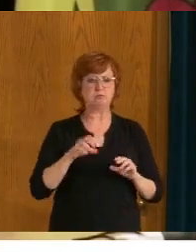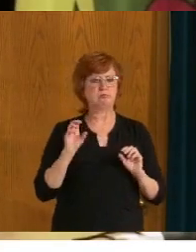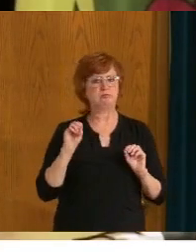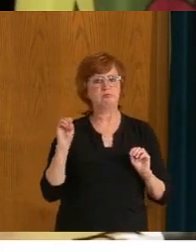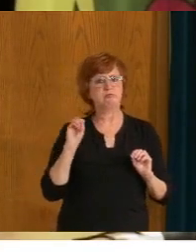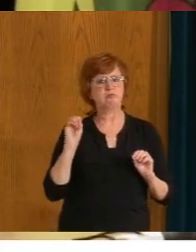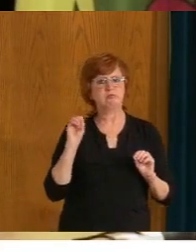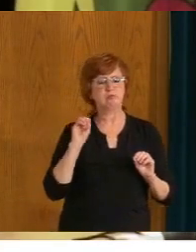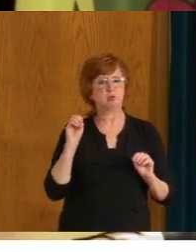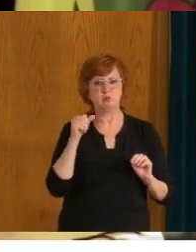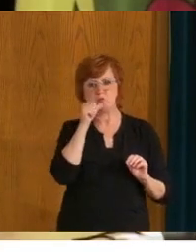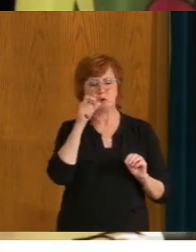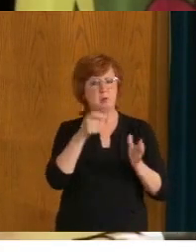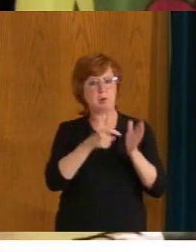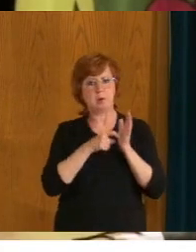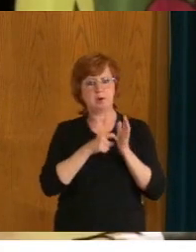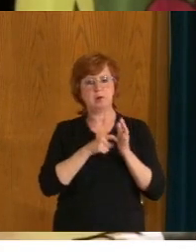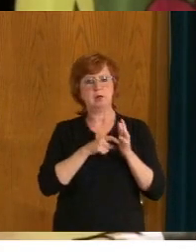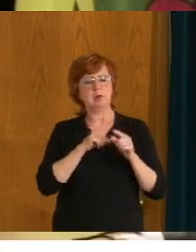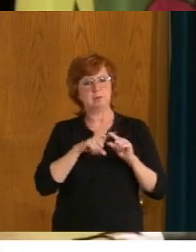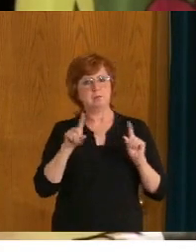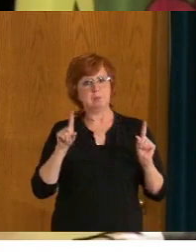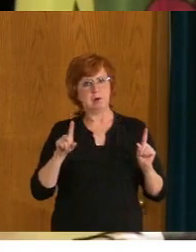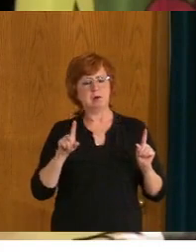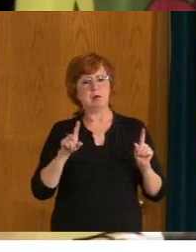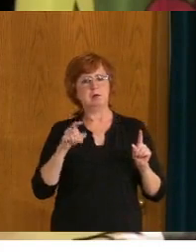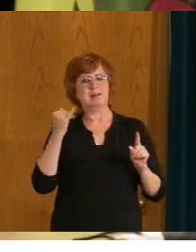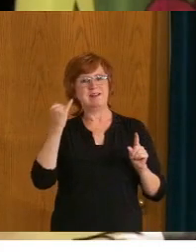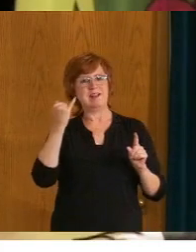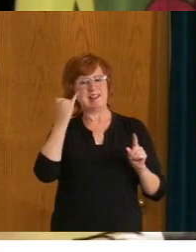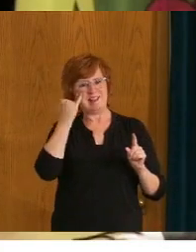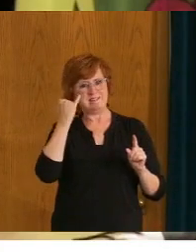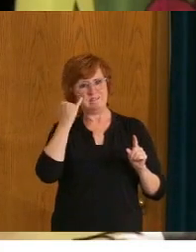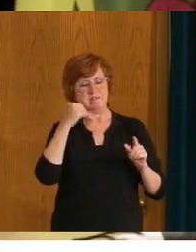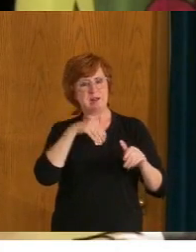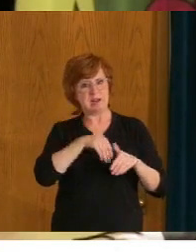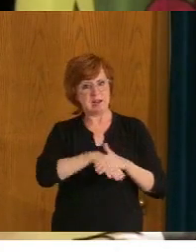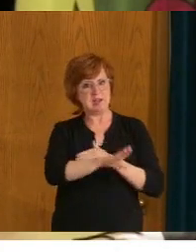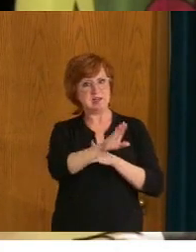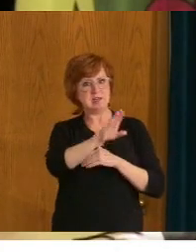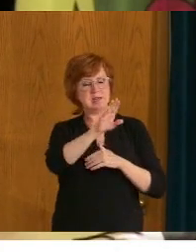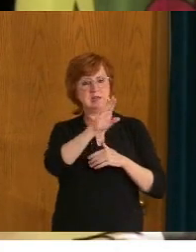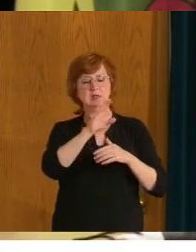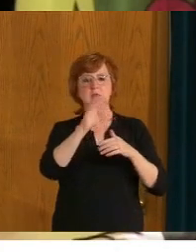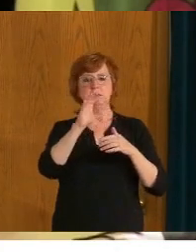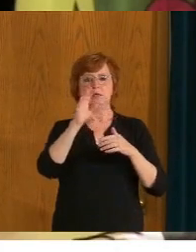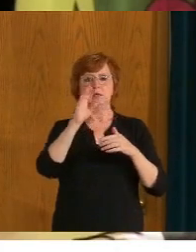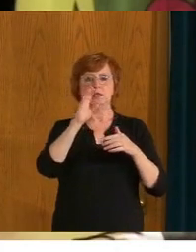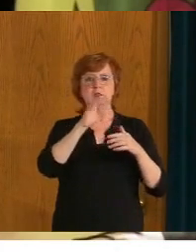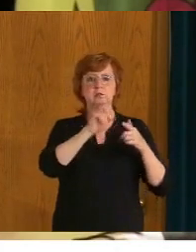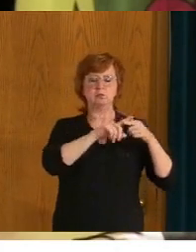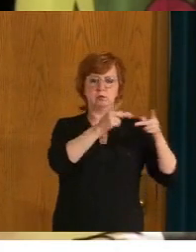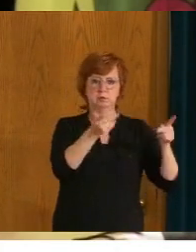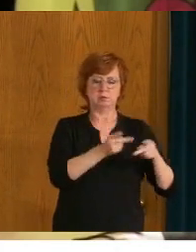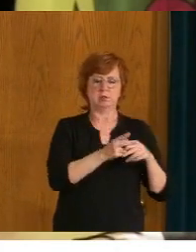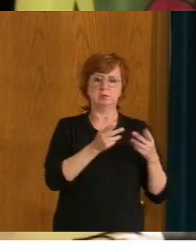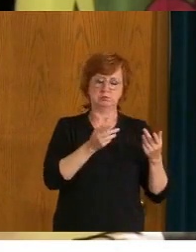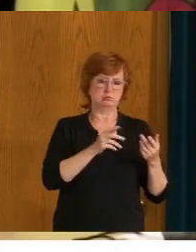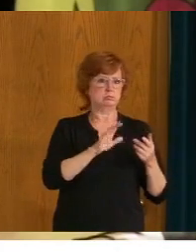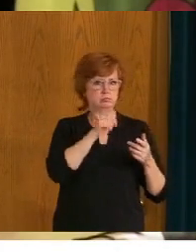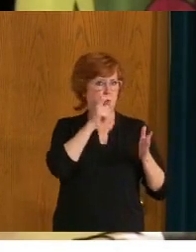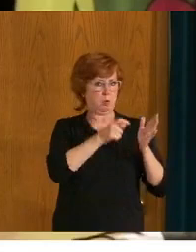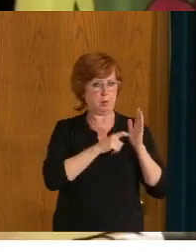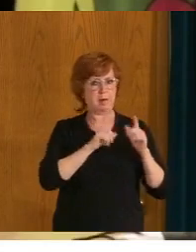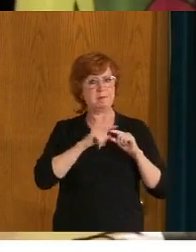to go out and get vaccinated, but it would be a potential violation of health information privacy if we were to do this, if we were to ask for